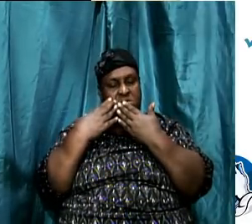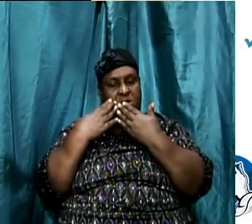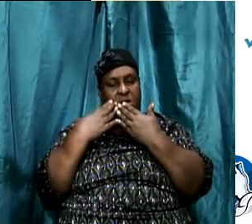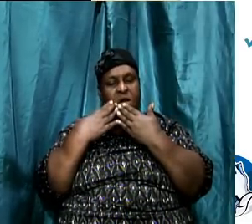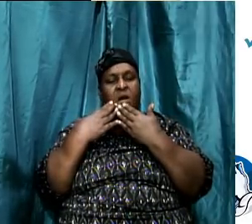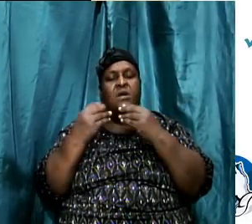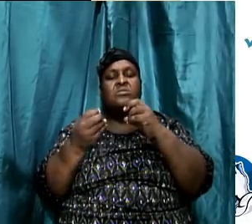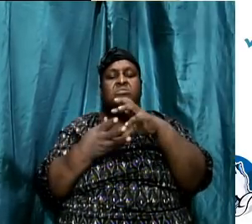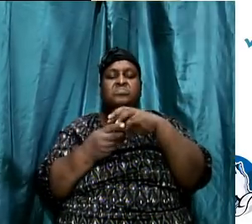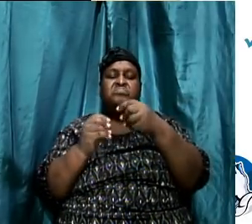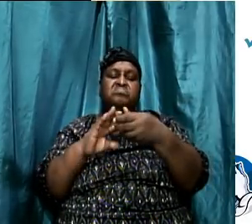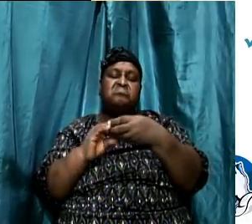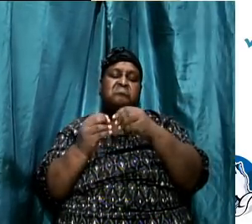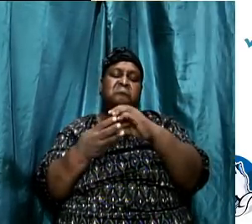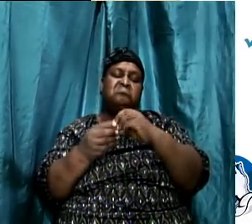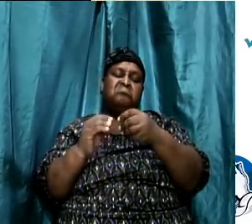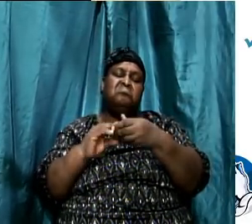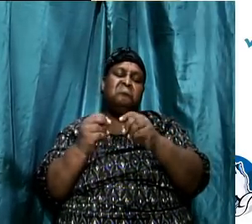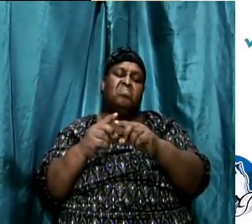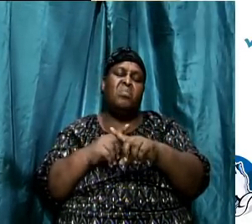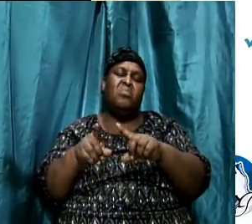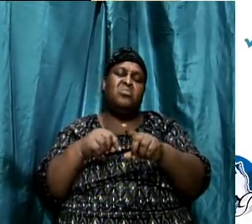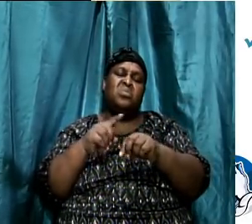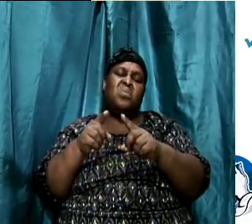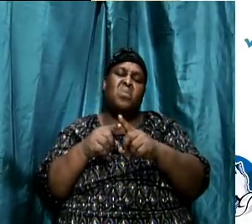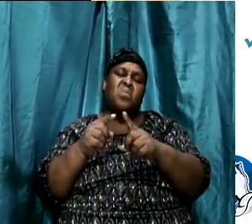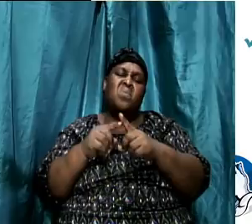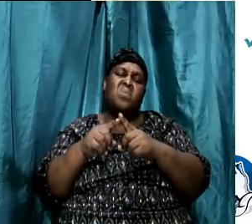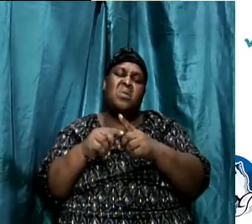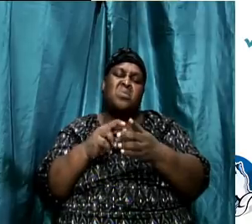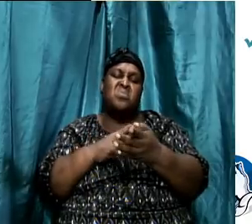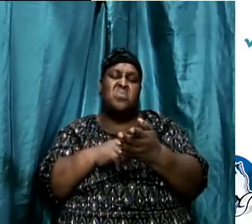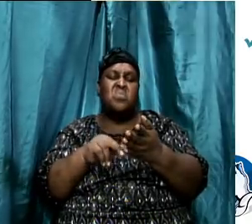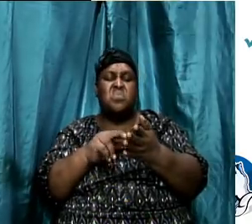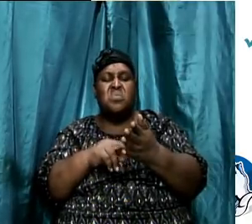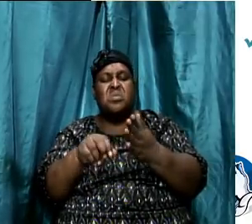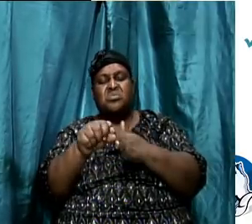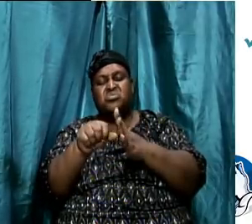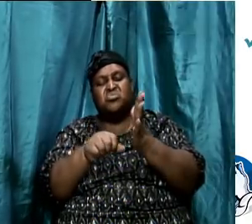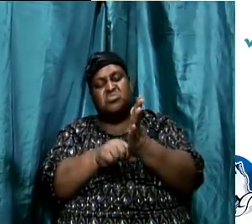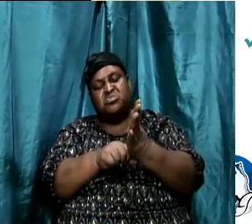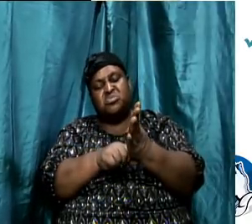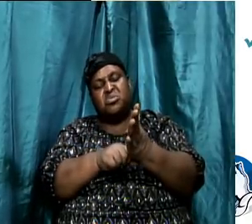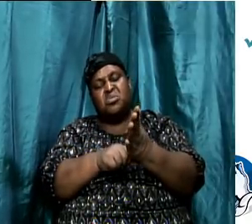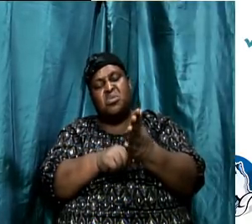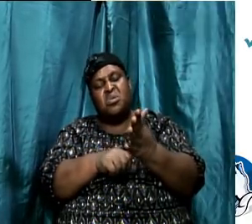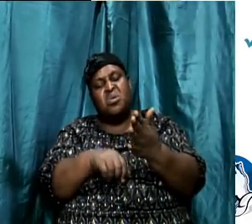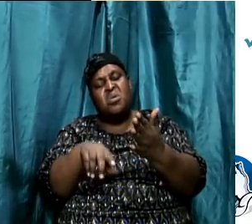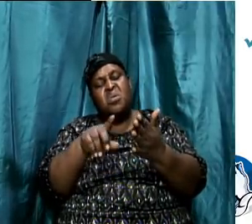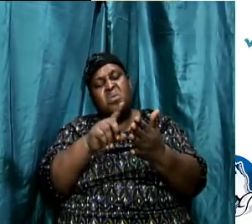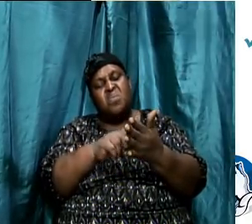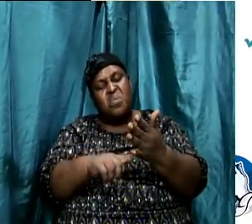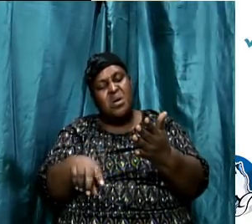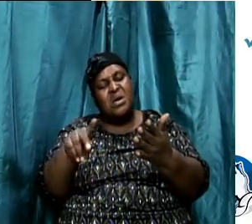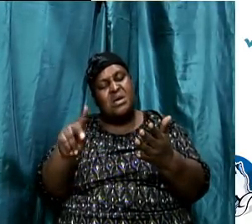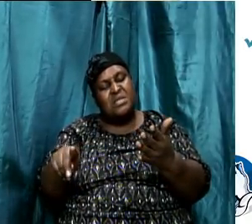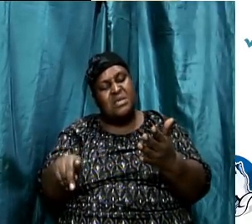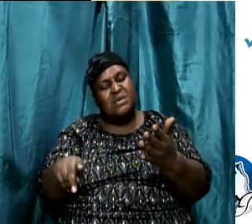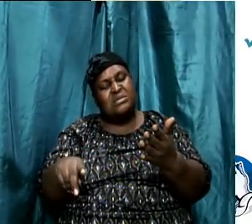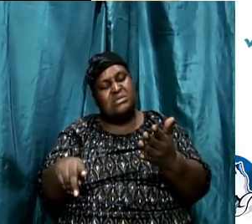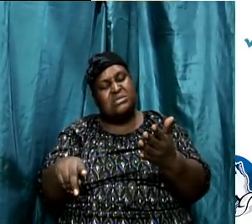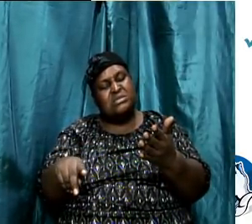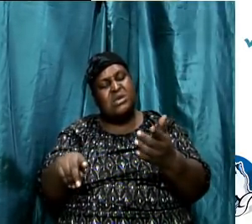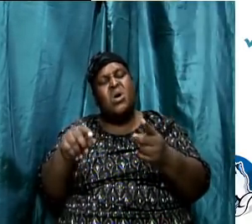take into consideration what the context of this particular word or this particular phrase or this